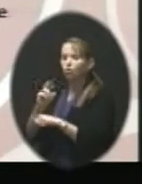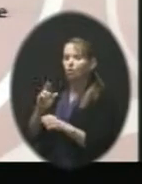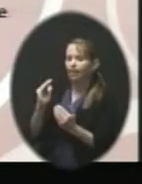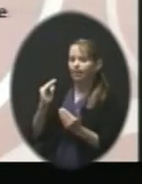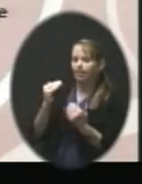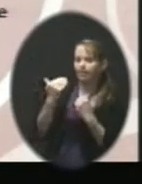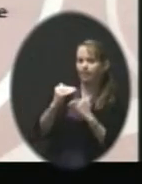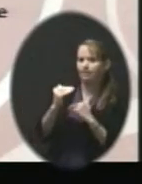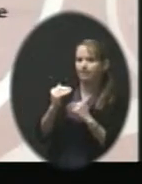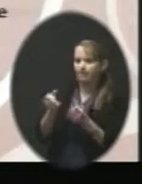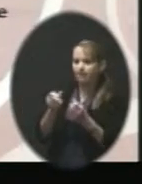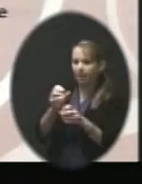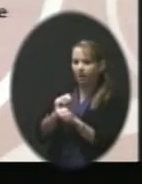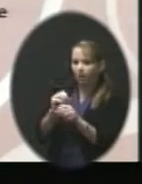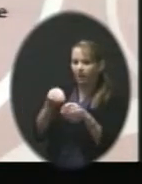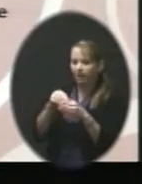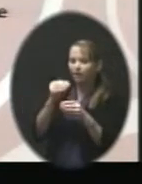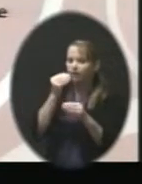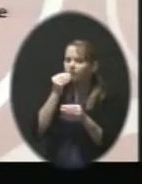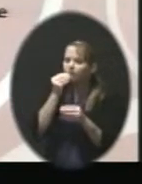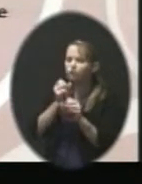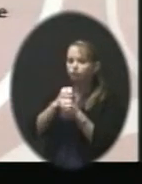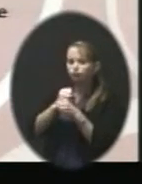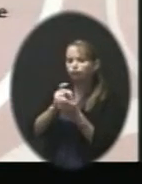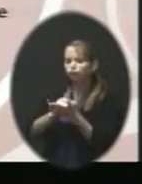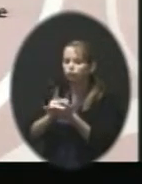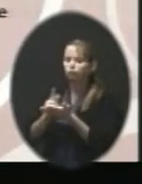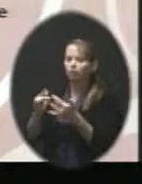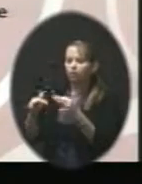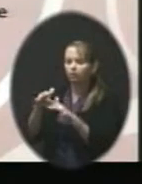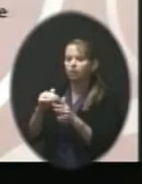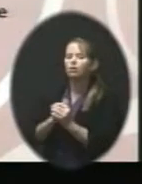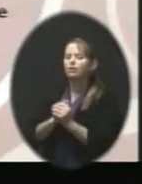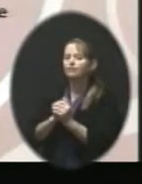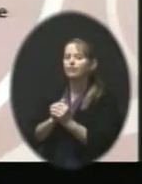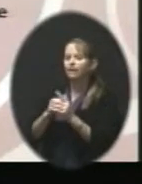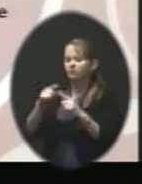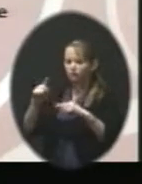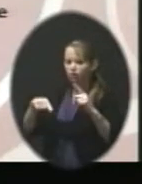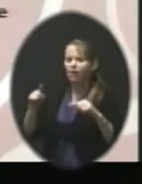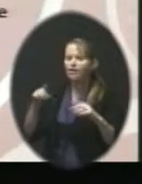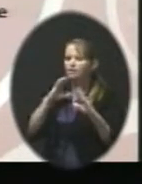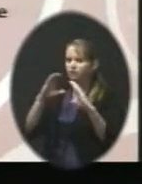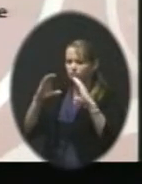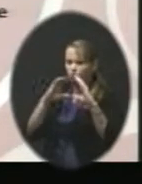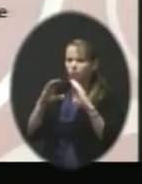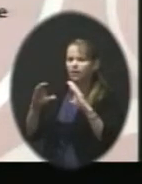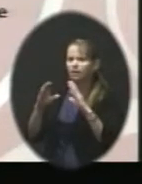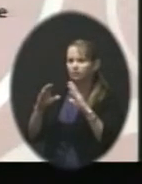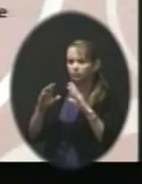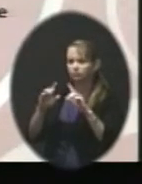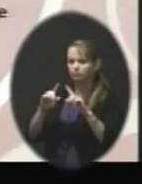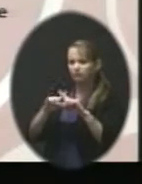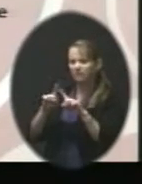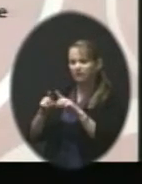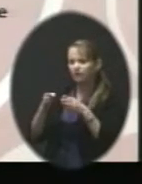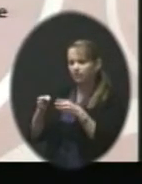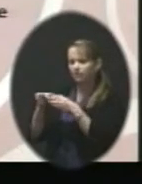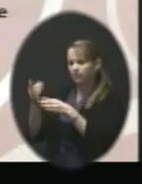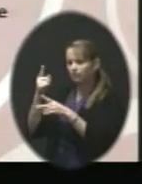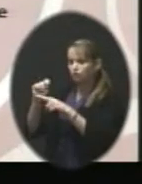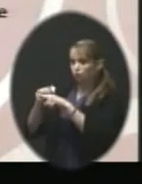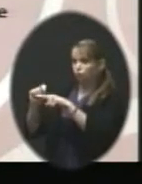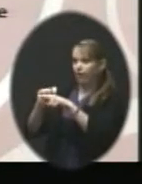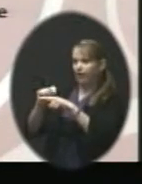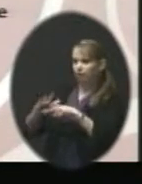as quick as possible. And then we have a variety of communication and practices for training around the district.